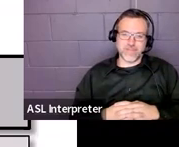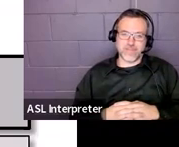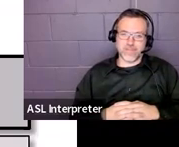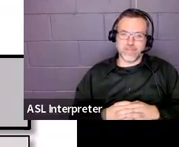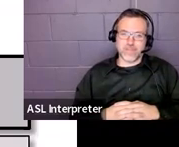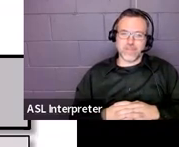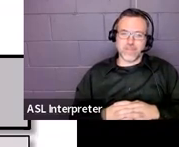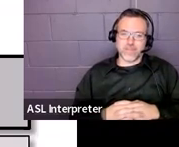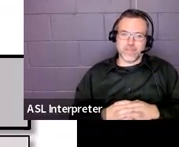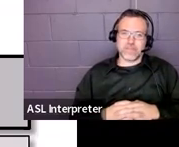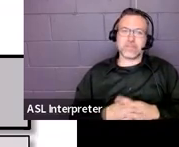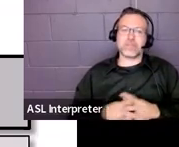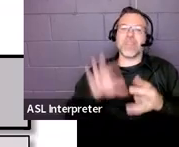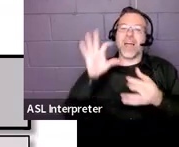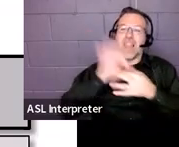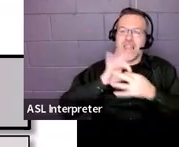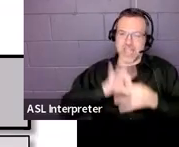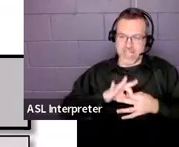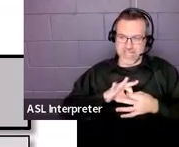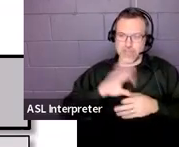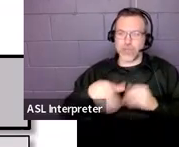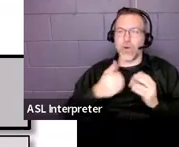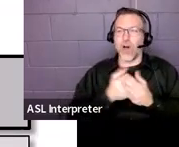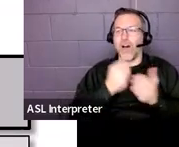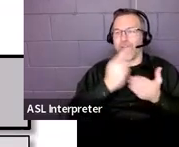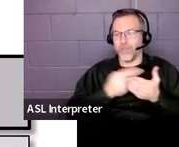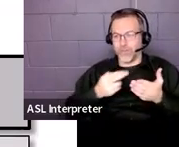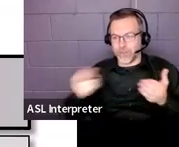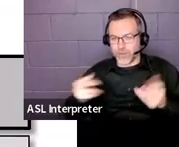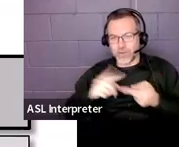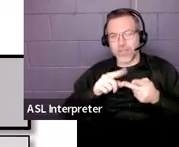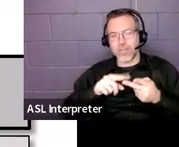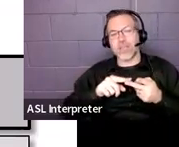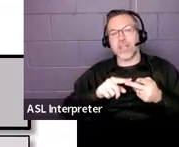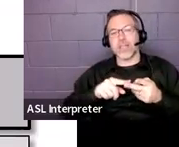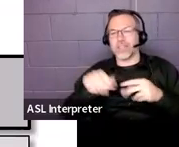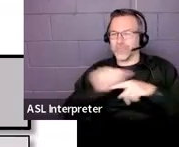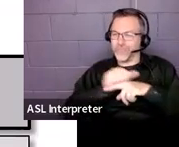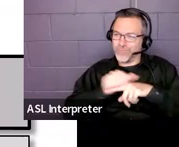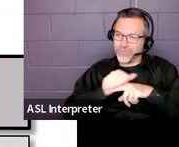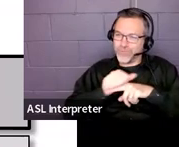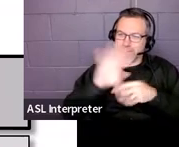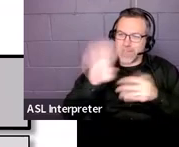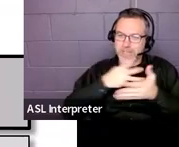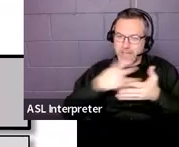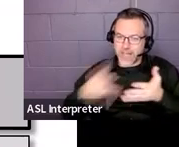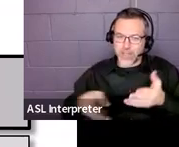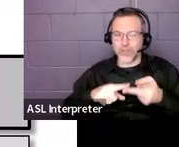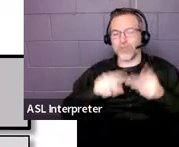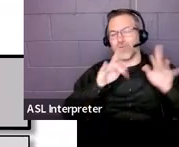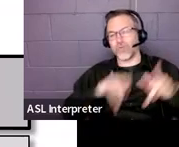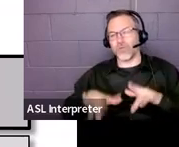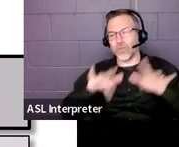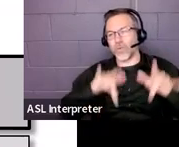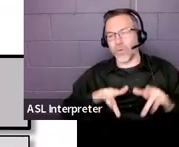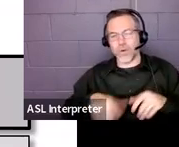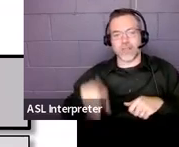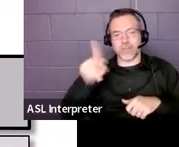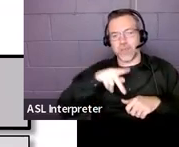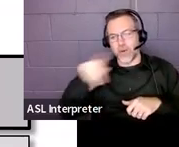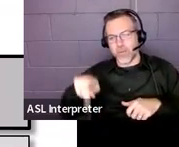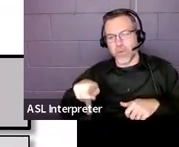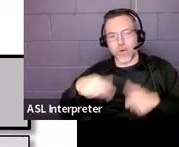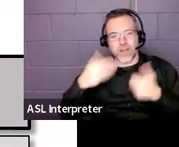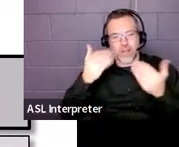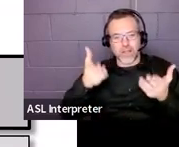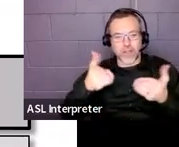Here are the links to the resources, the professional development calendar, all of our recordings and PowerPoints, the